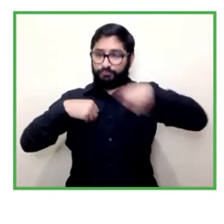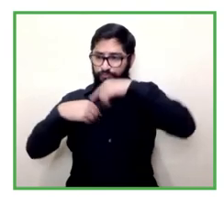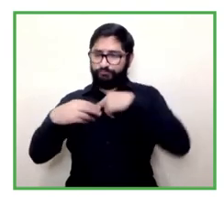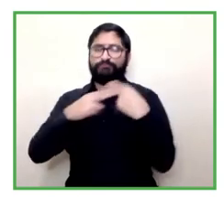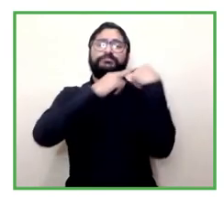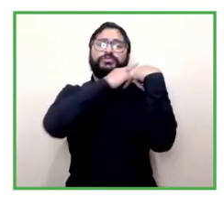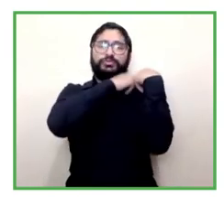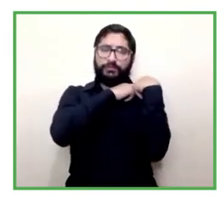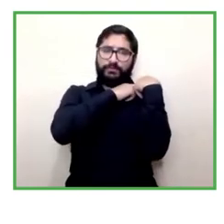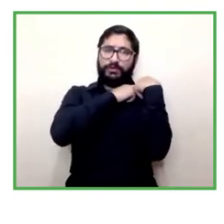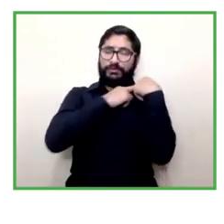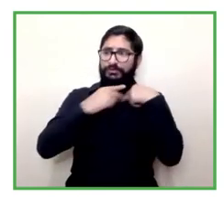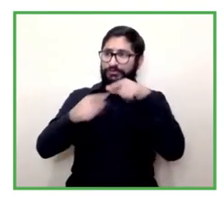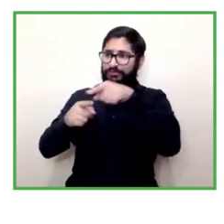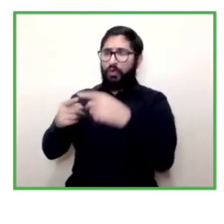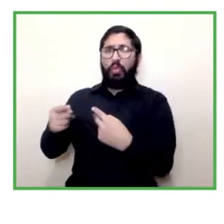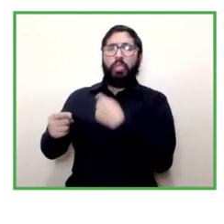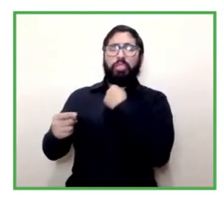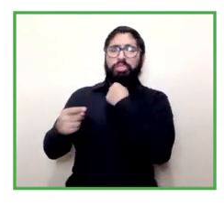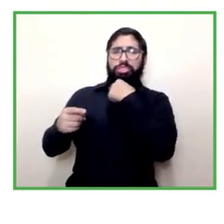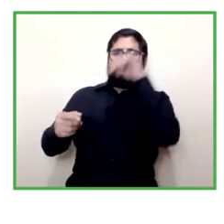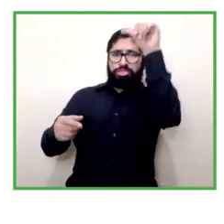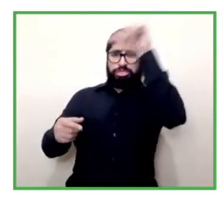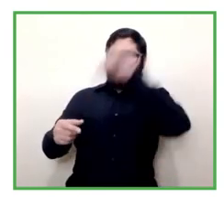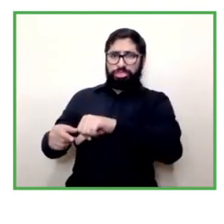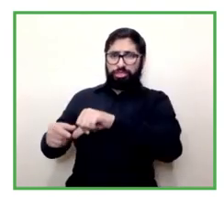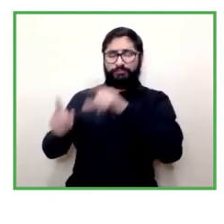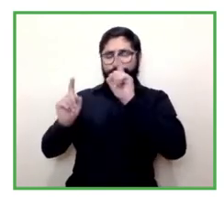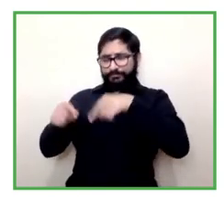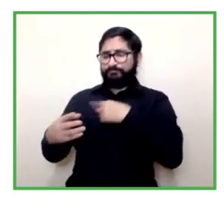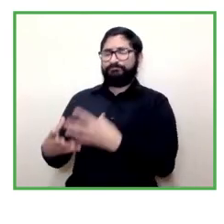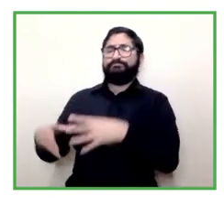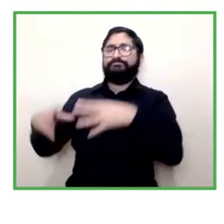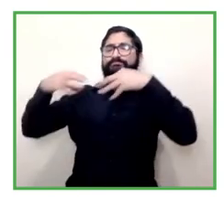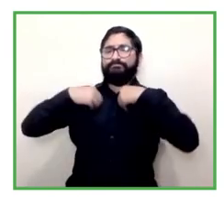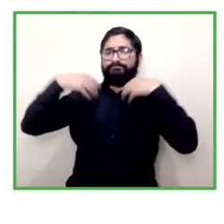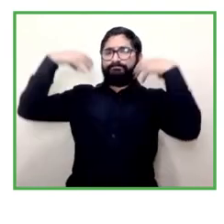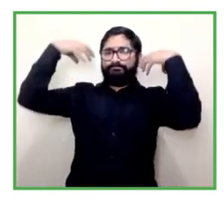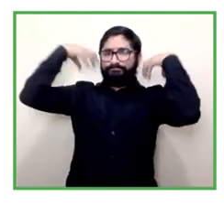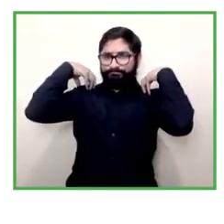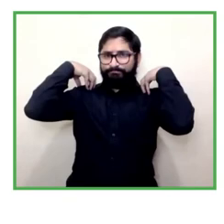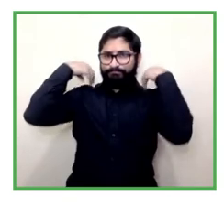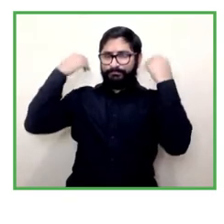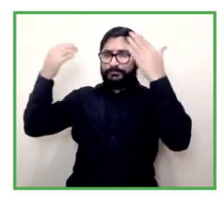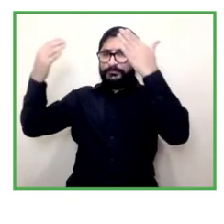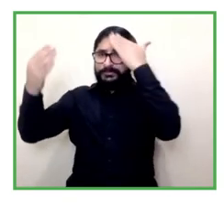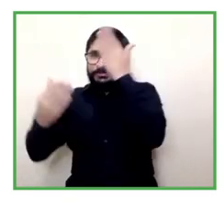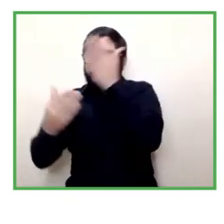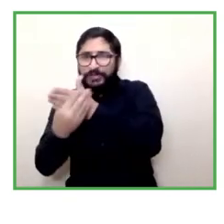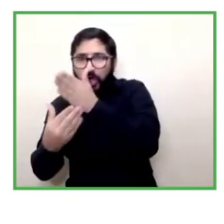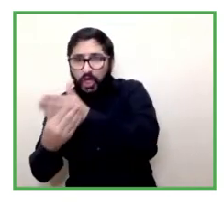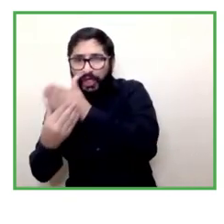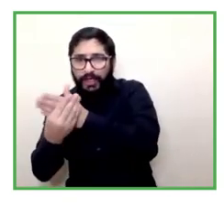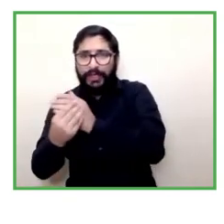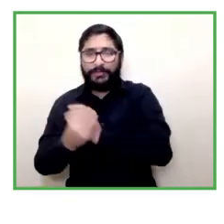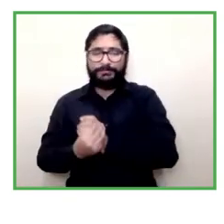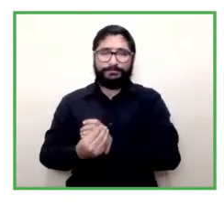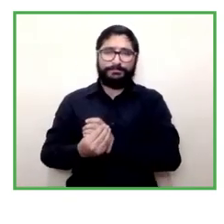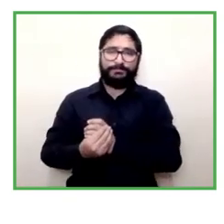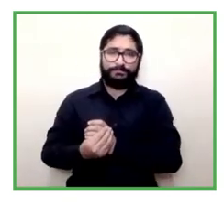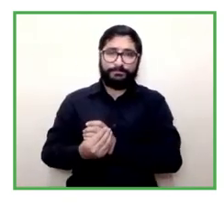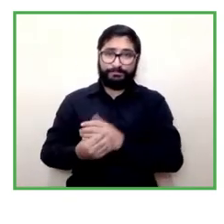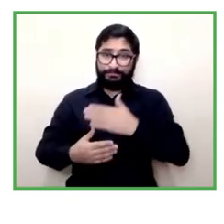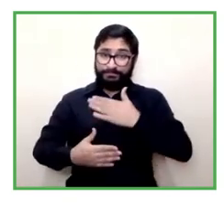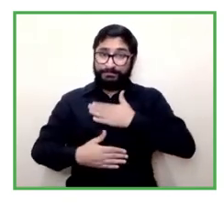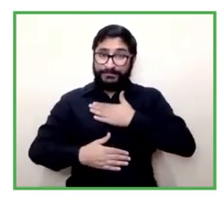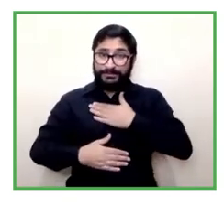severe psychiatric disorders my colleagues are my former patients today so when you are putting at